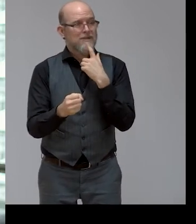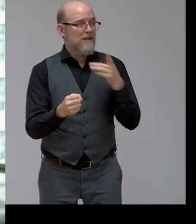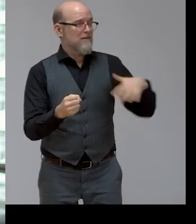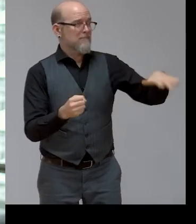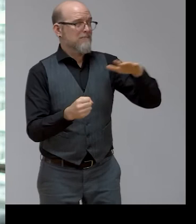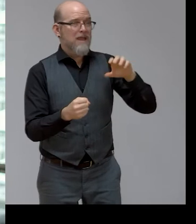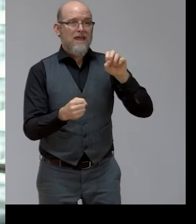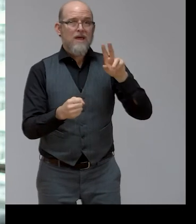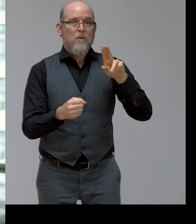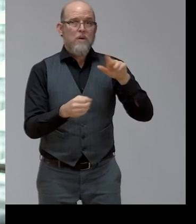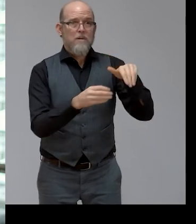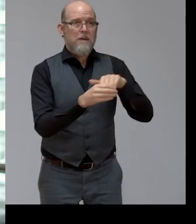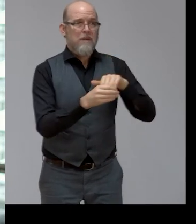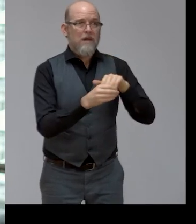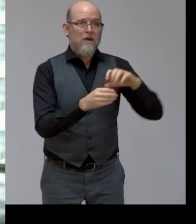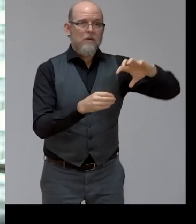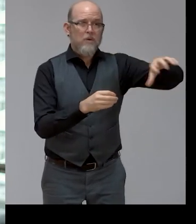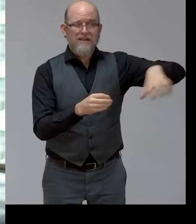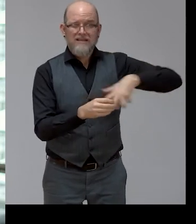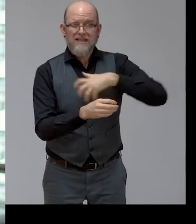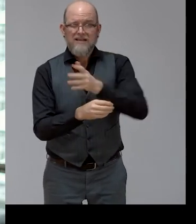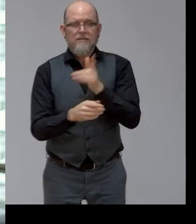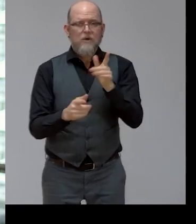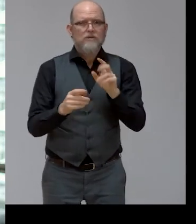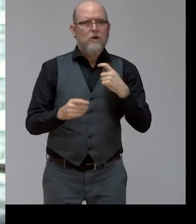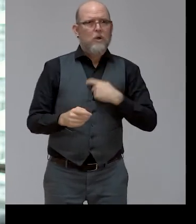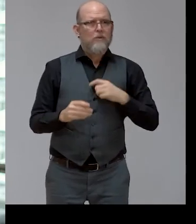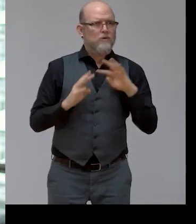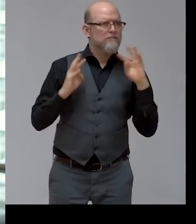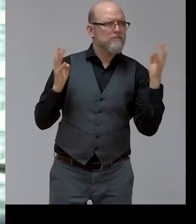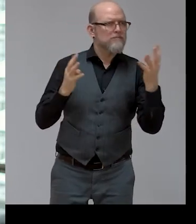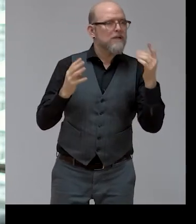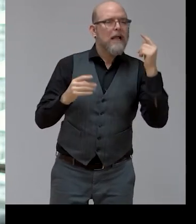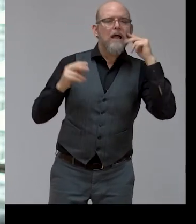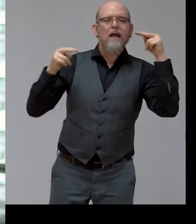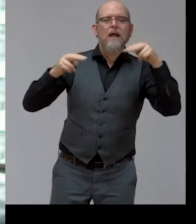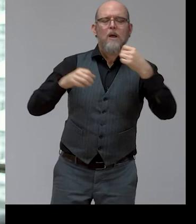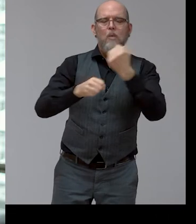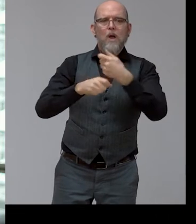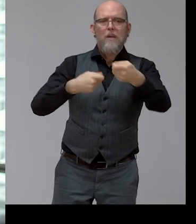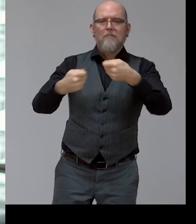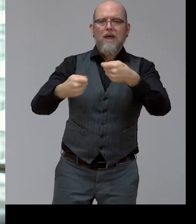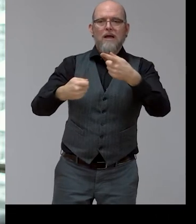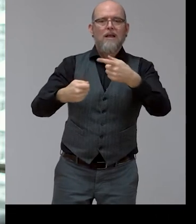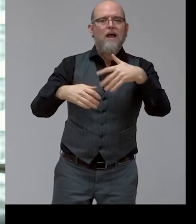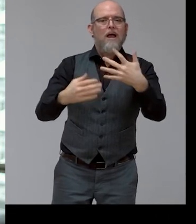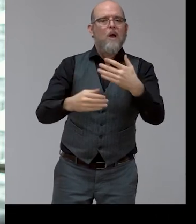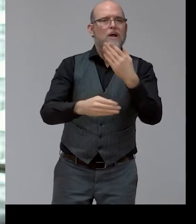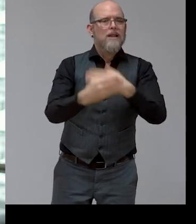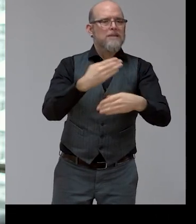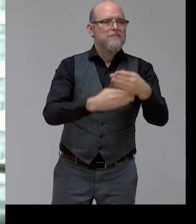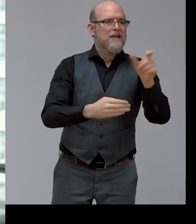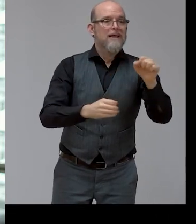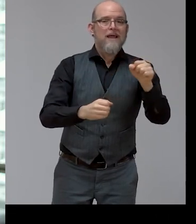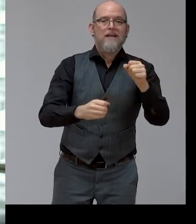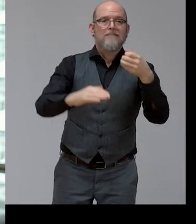market outcomes for persons with disabilities. The Reinforced Youth Guarantee